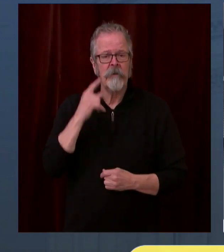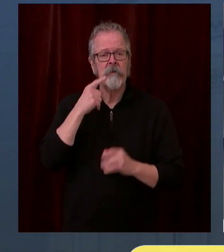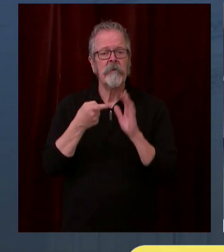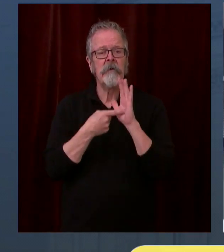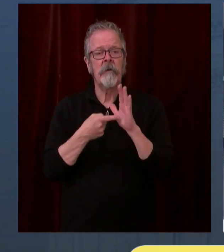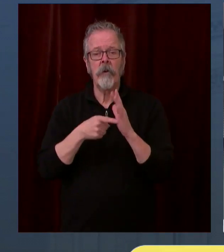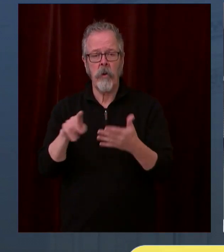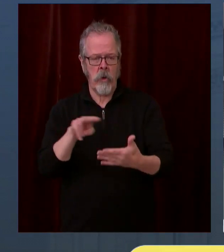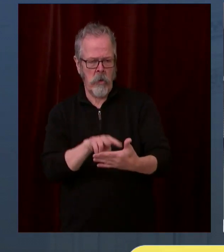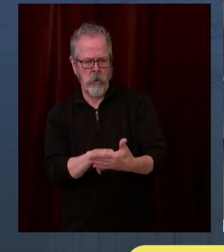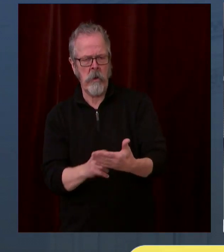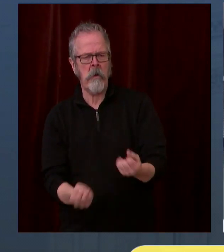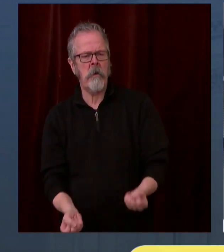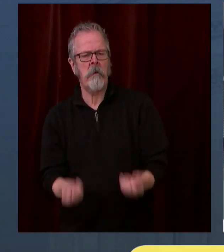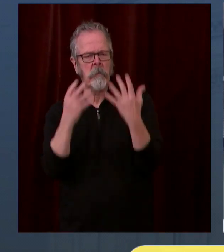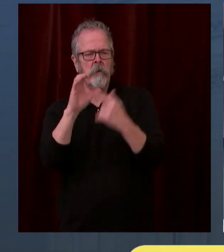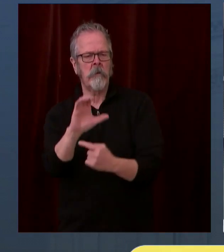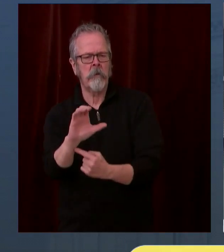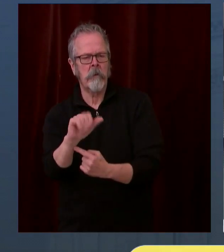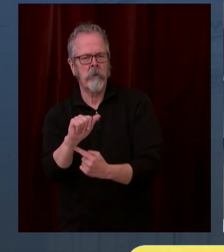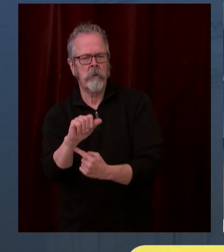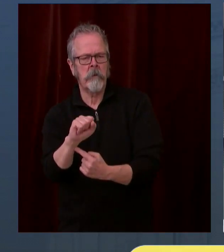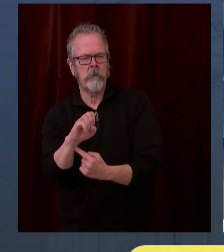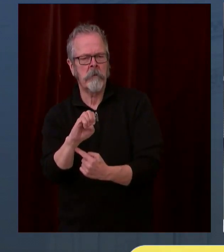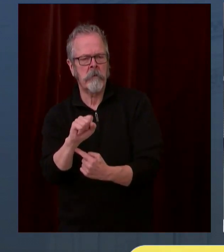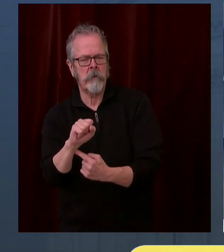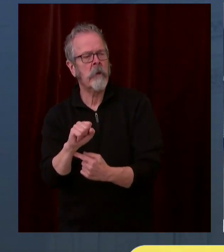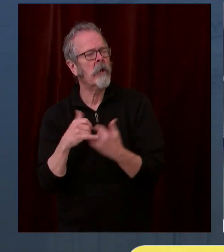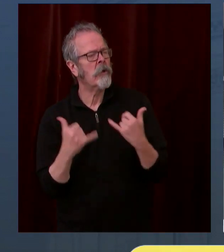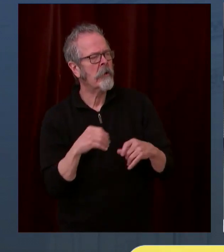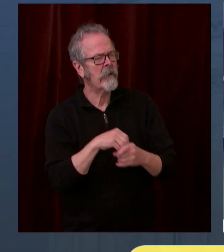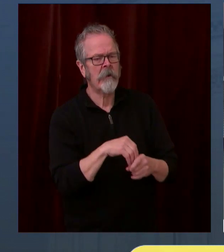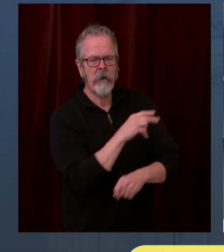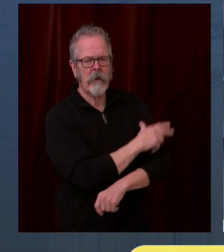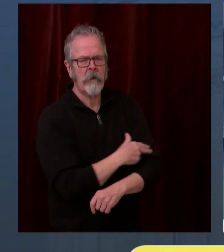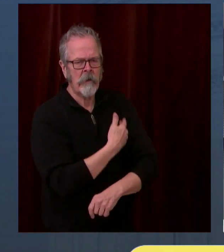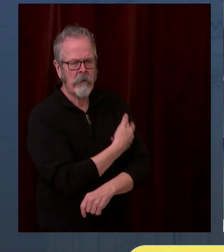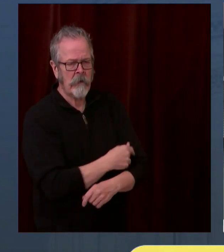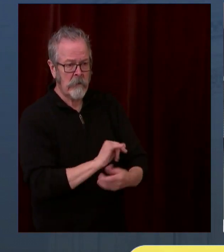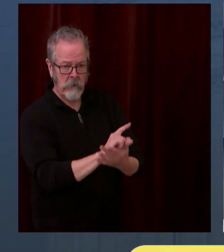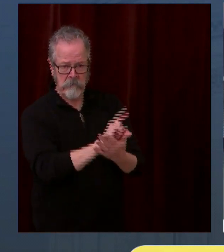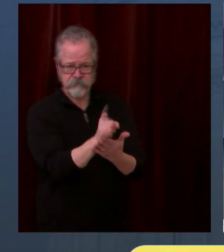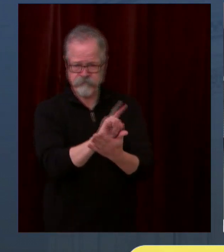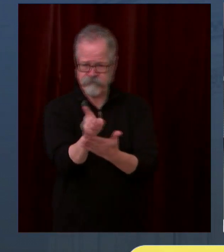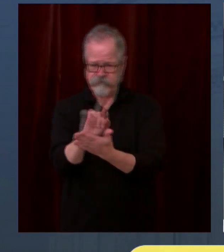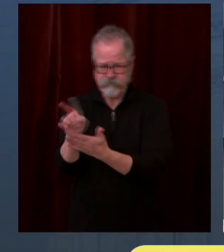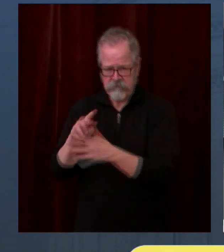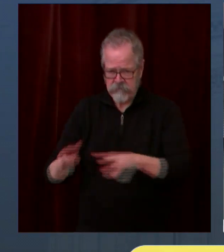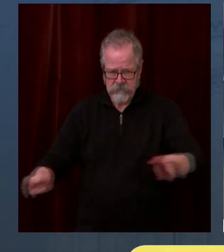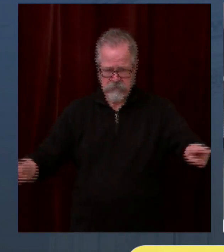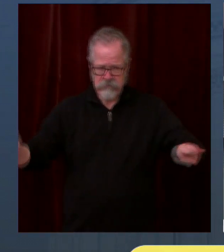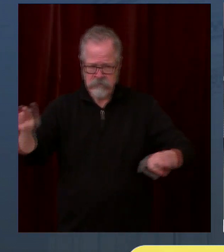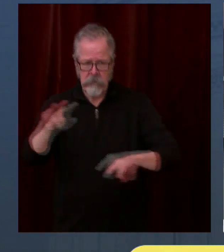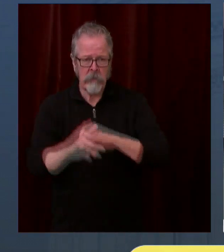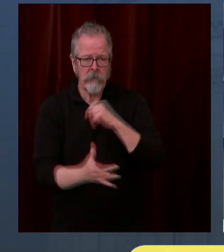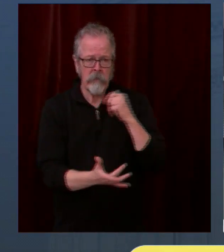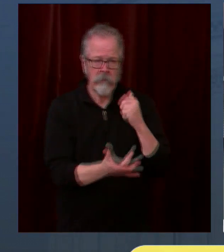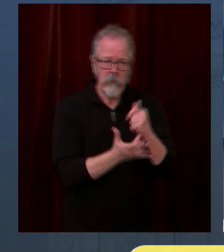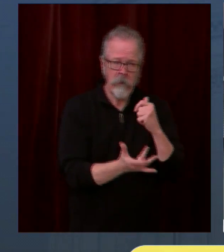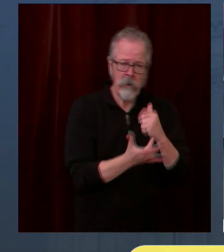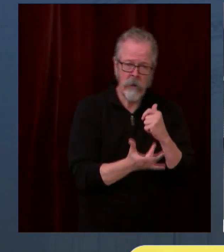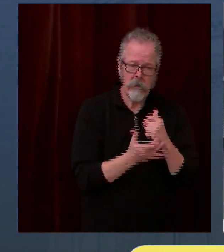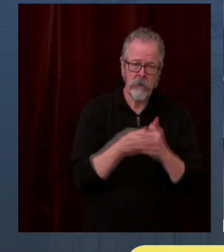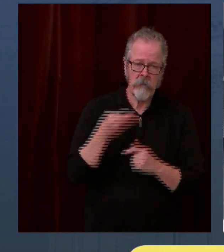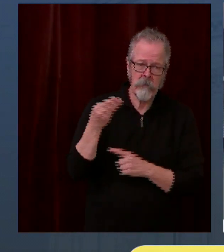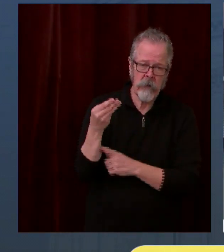hospitalizations, what you're seeing is some technology that the Microsoft AI for health team has stood up.